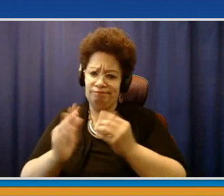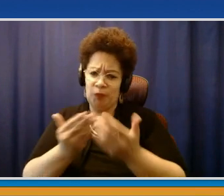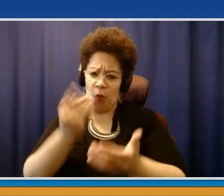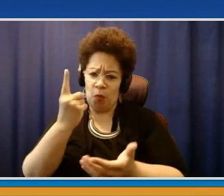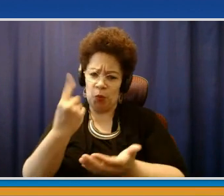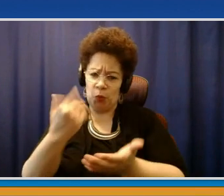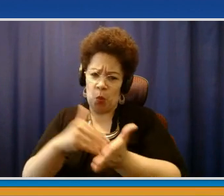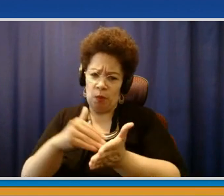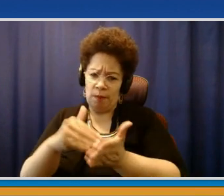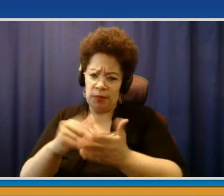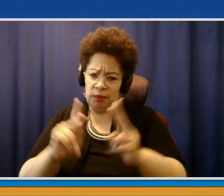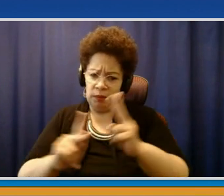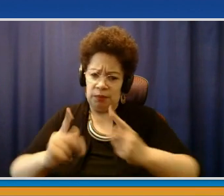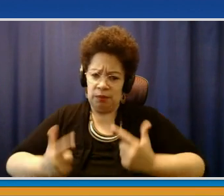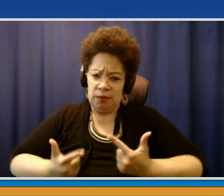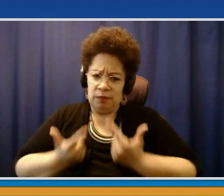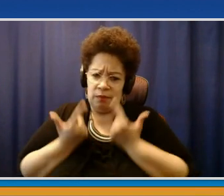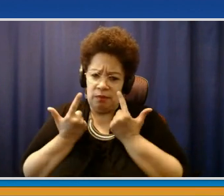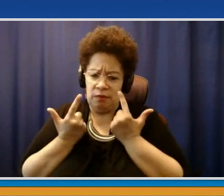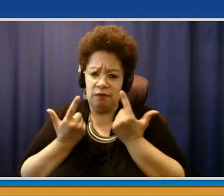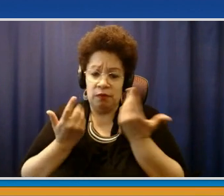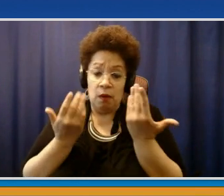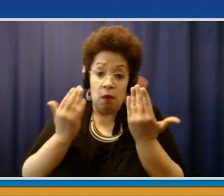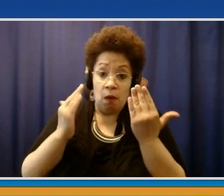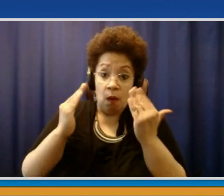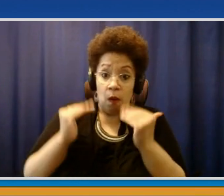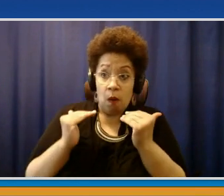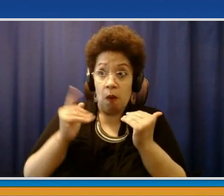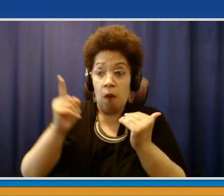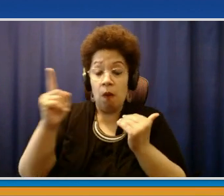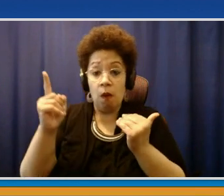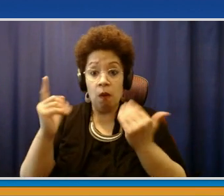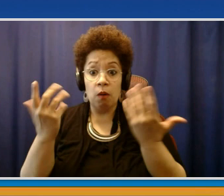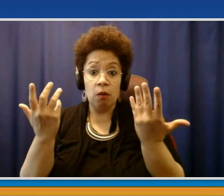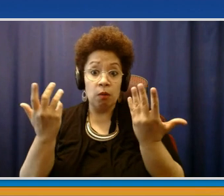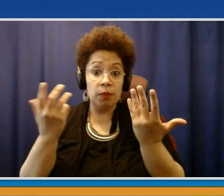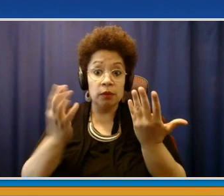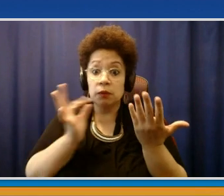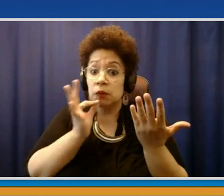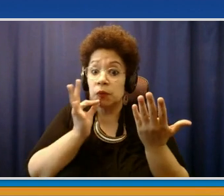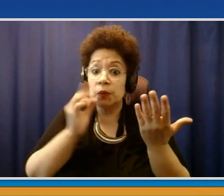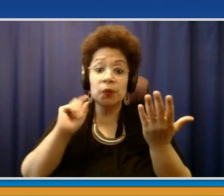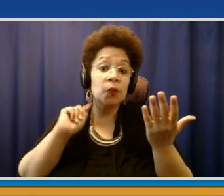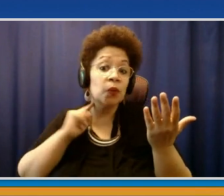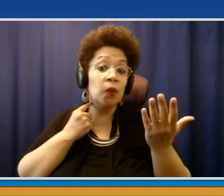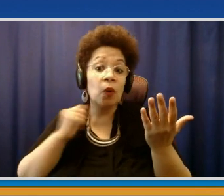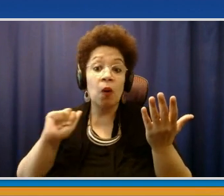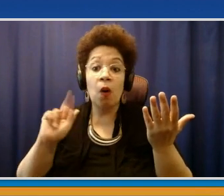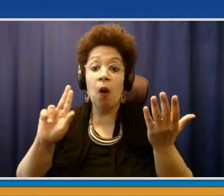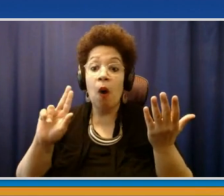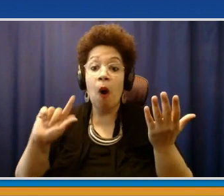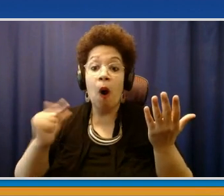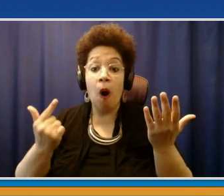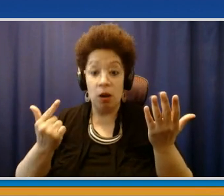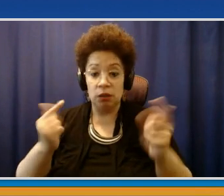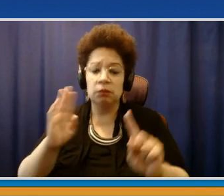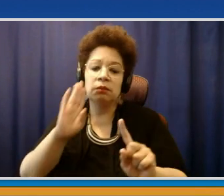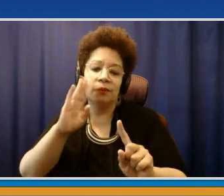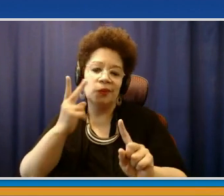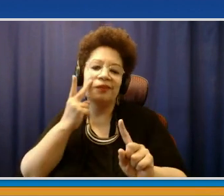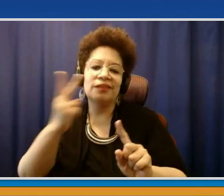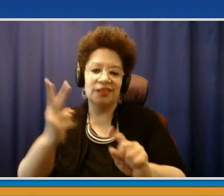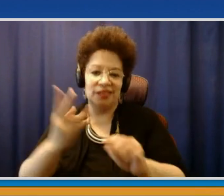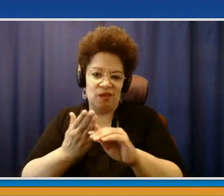data comes out in the middle of August, we will see Westchester exceed for the first time in its history, population of a million people. That would change the percentages a little bit.